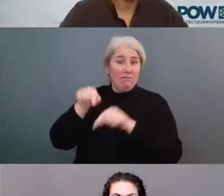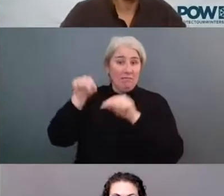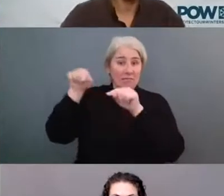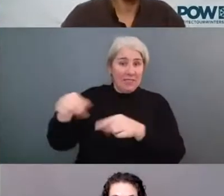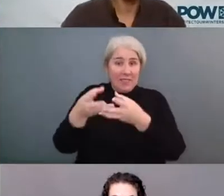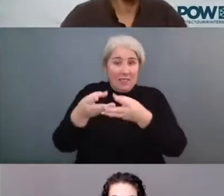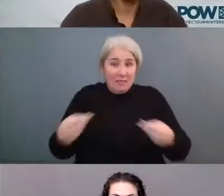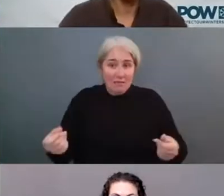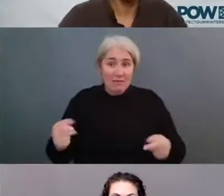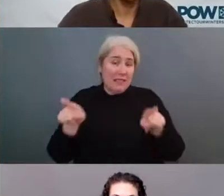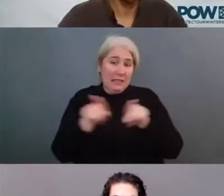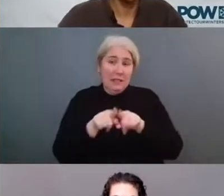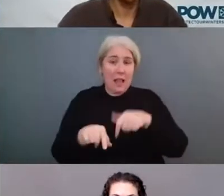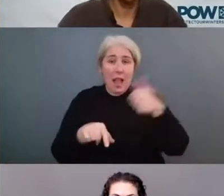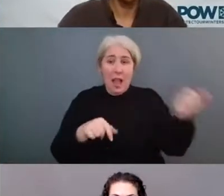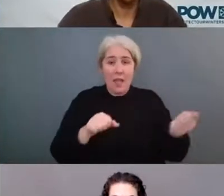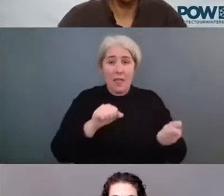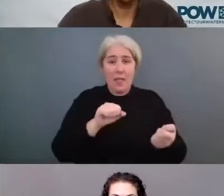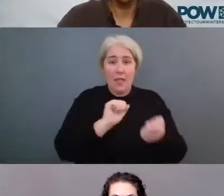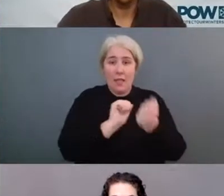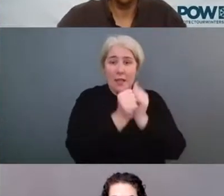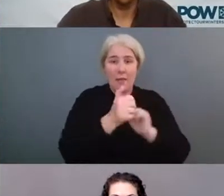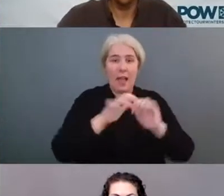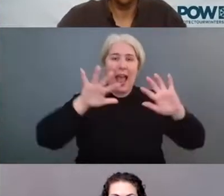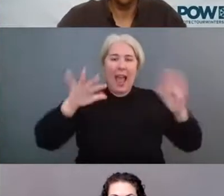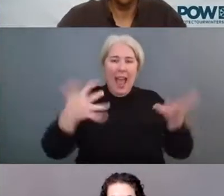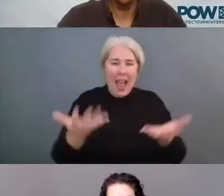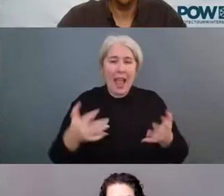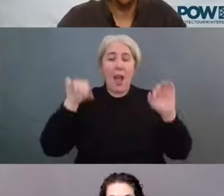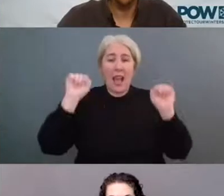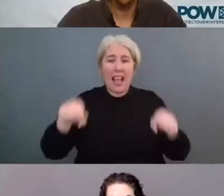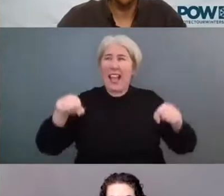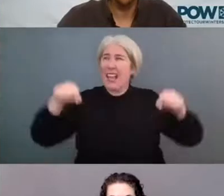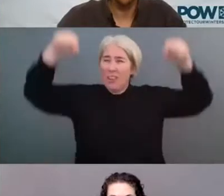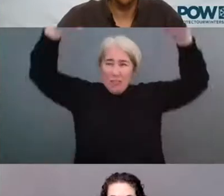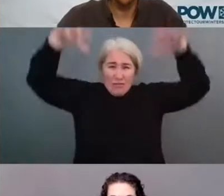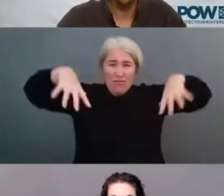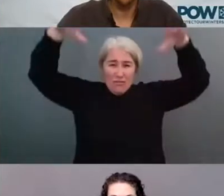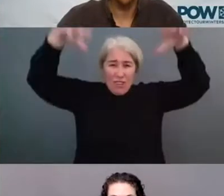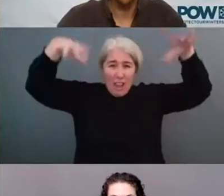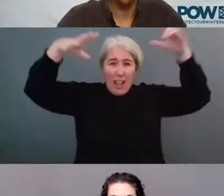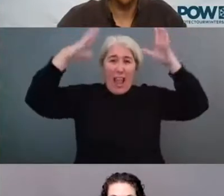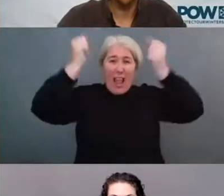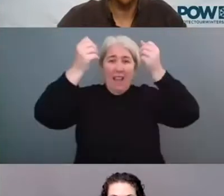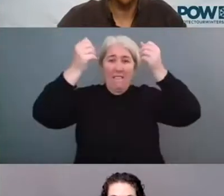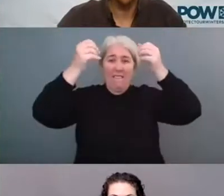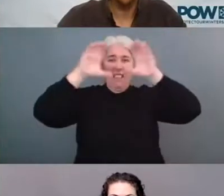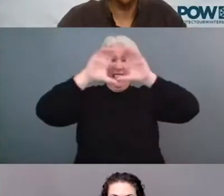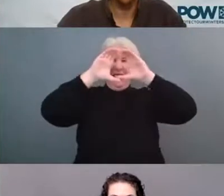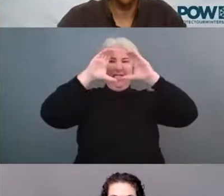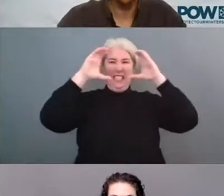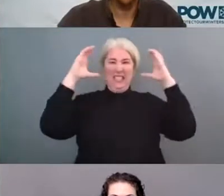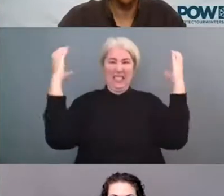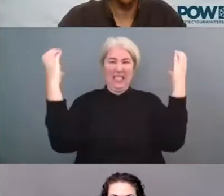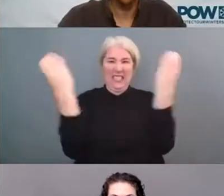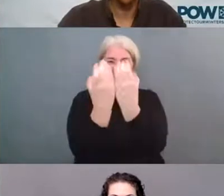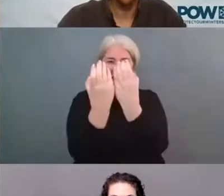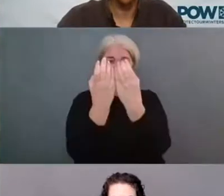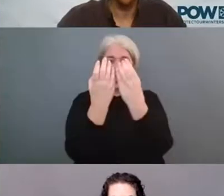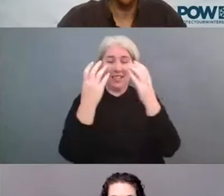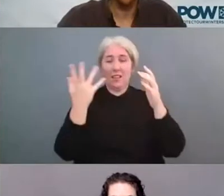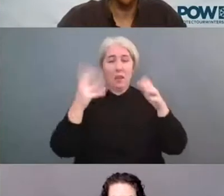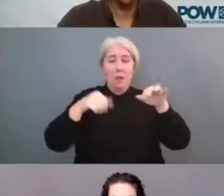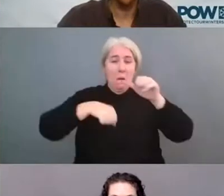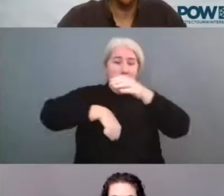other sports in capturing the rainwater. Yeah. So if, for instance, you have a stadium beat football, beat tennis, it